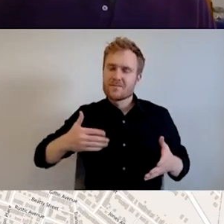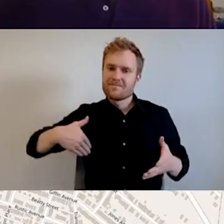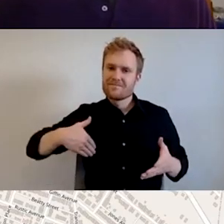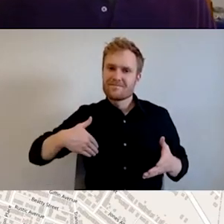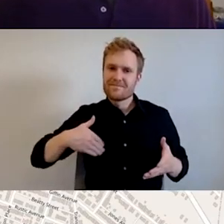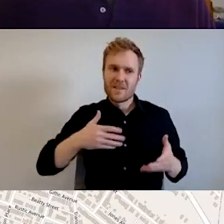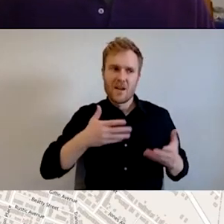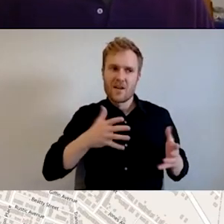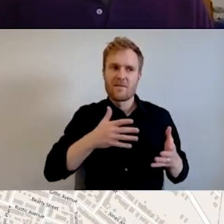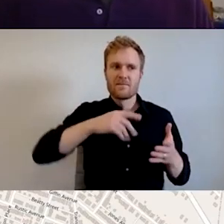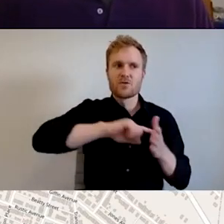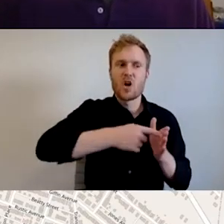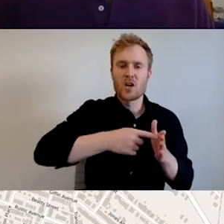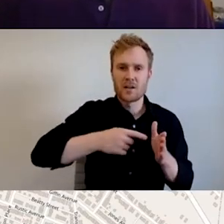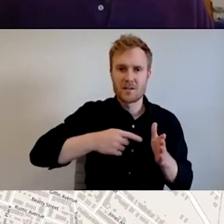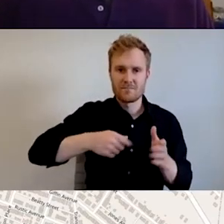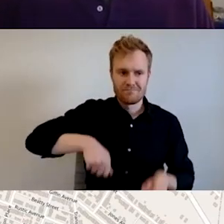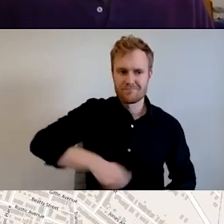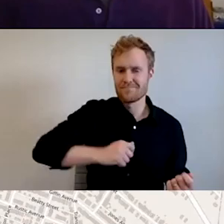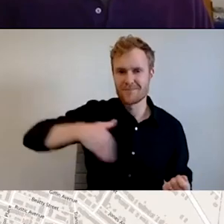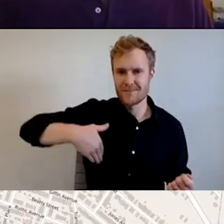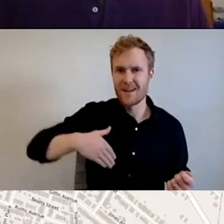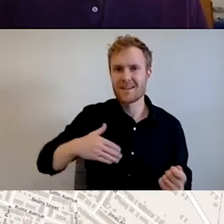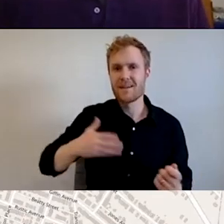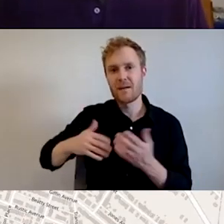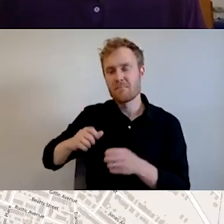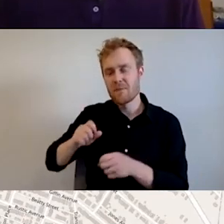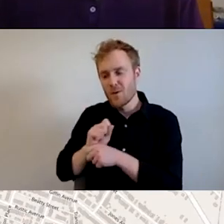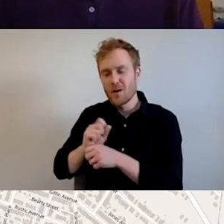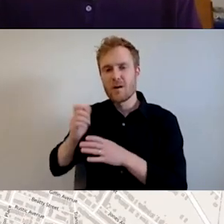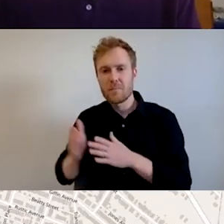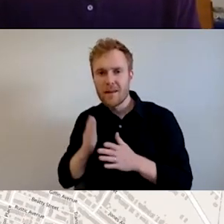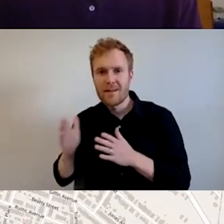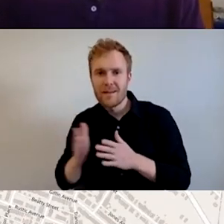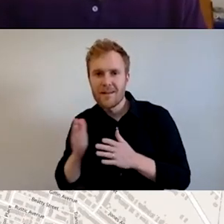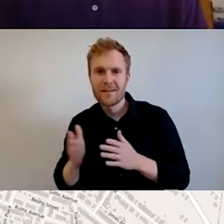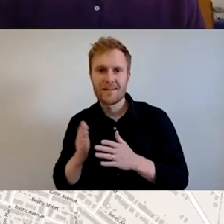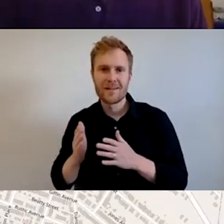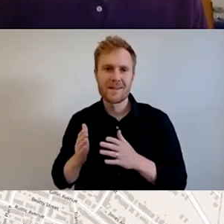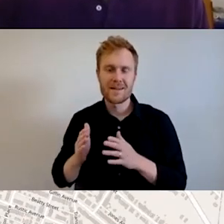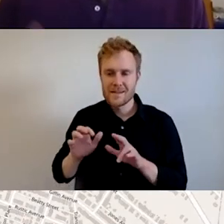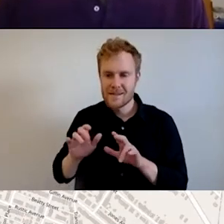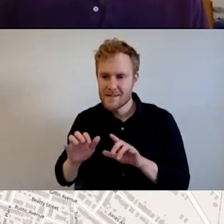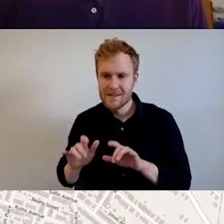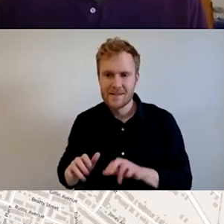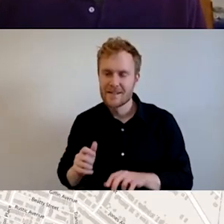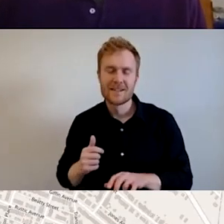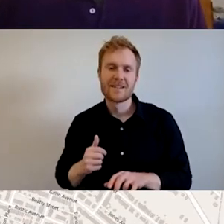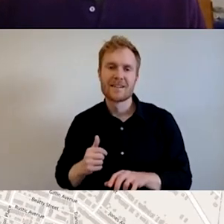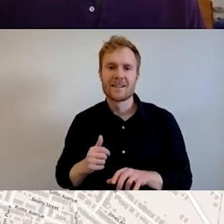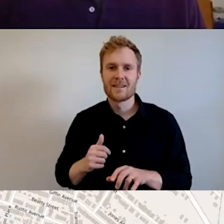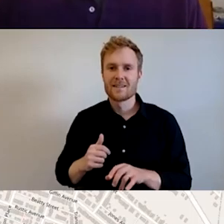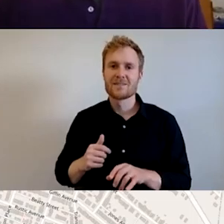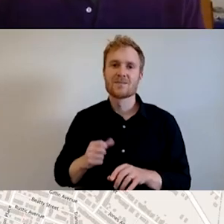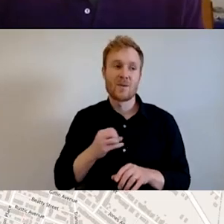even if you don't see shovels in the ground quite yet, sometimes that's one of the shorter phases of the project. So we may be doing a lot of work kind of behind the scenes to get ready for